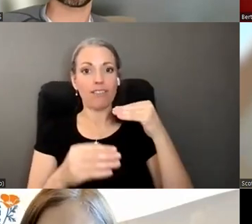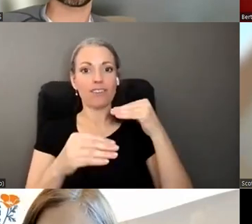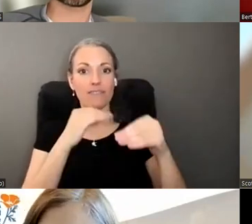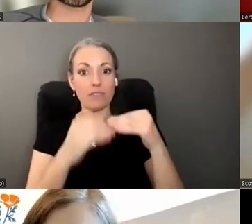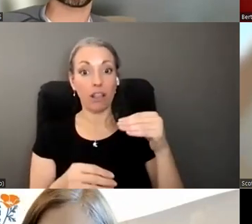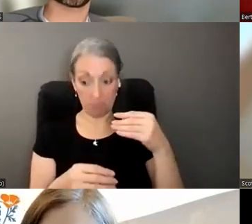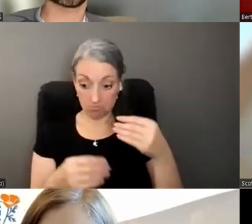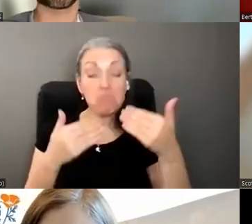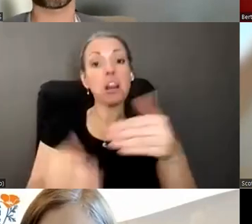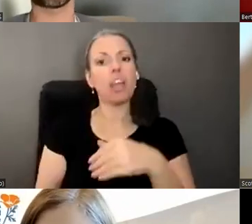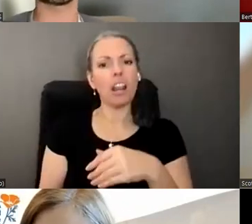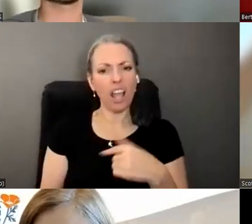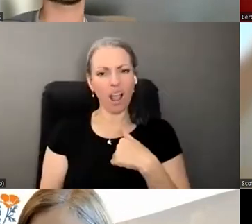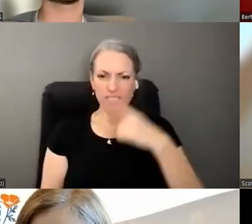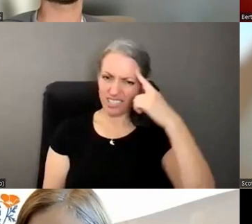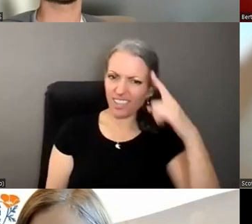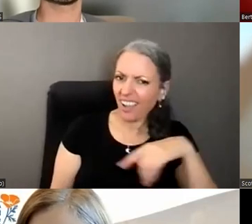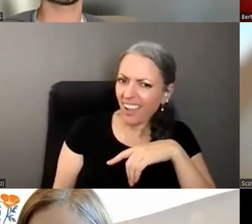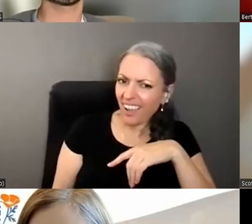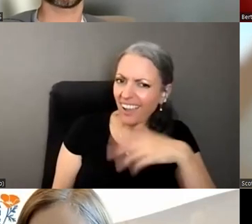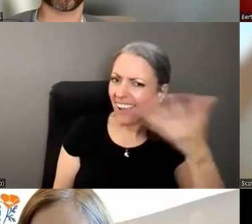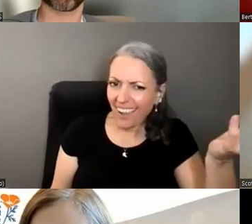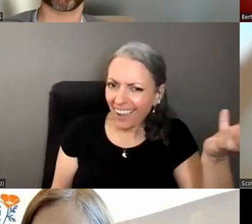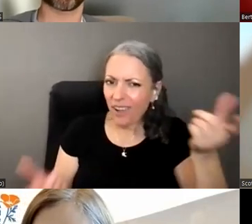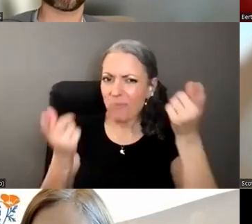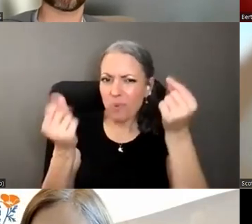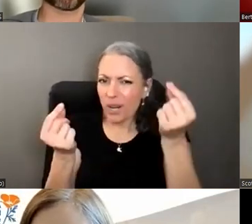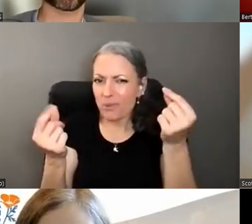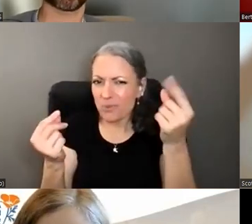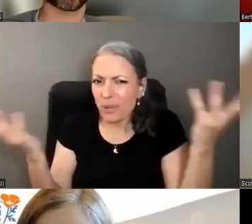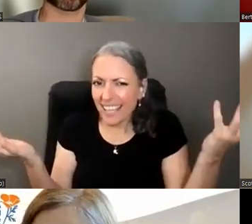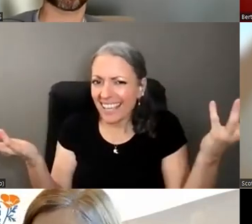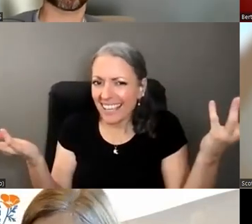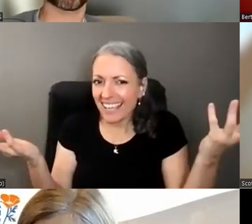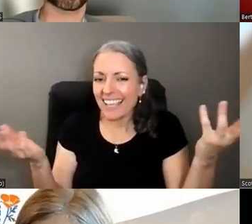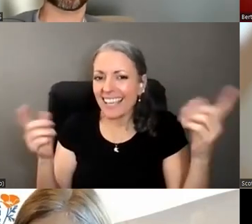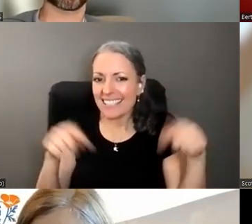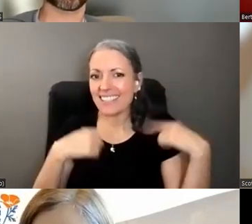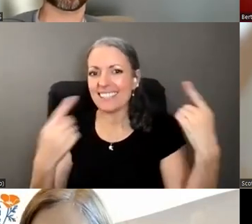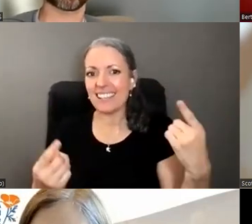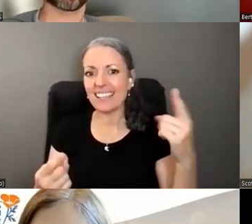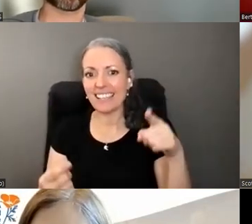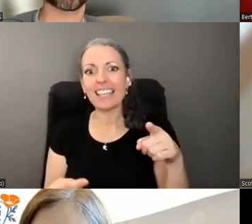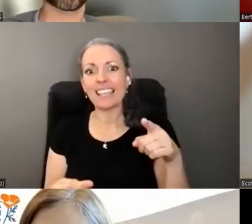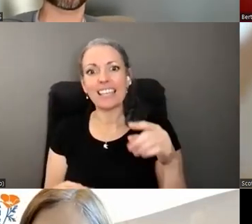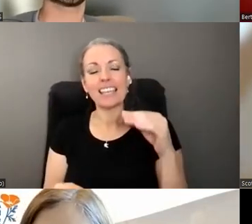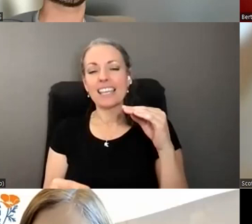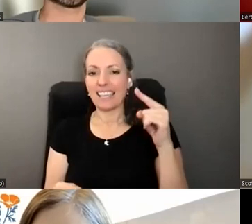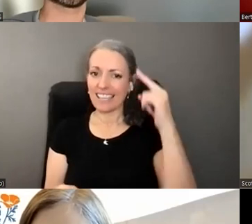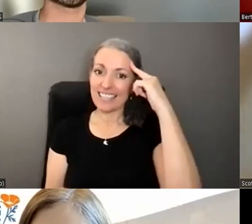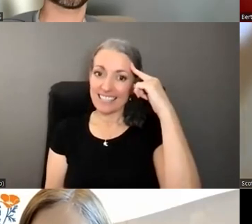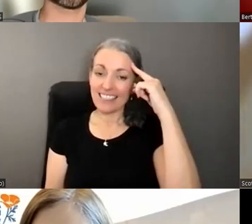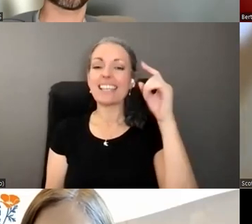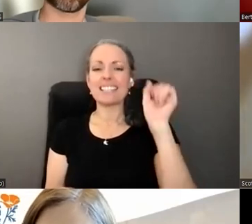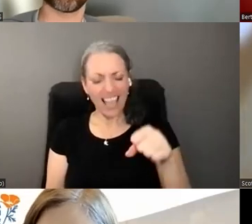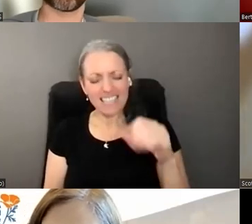does and I'm thinking kid you know what are you doing and to this day he swears that they fixed his computer so